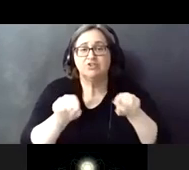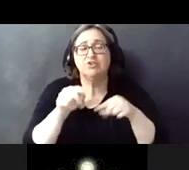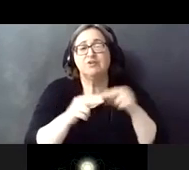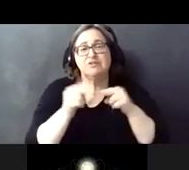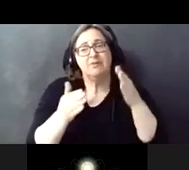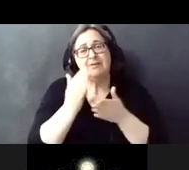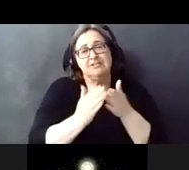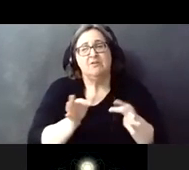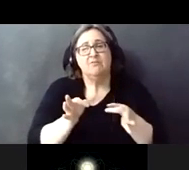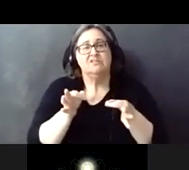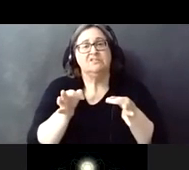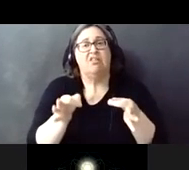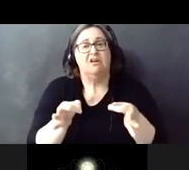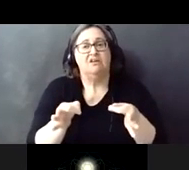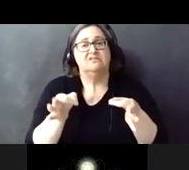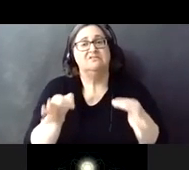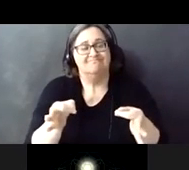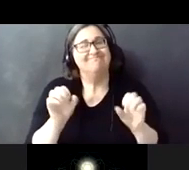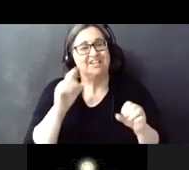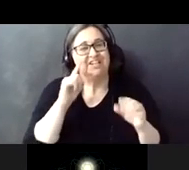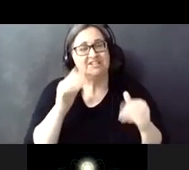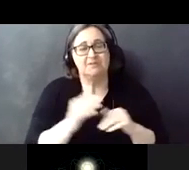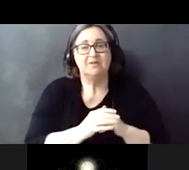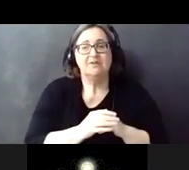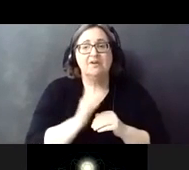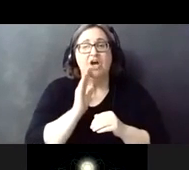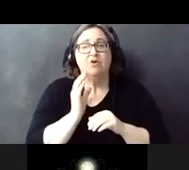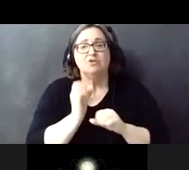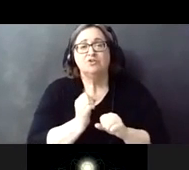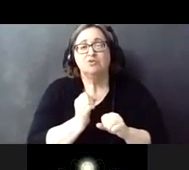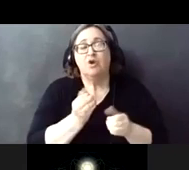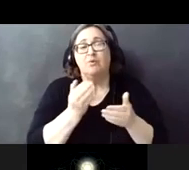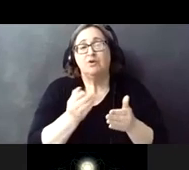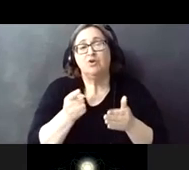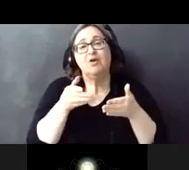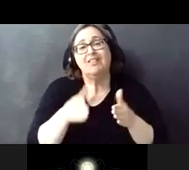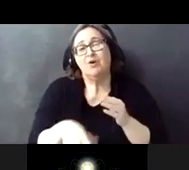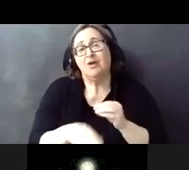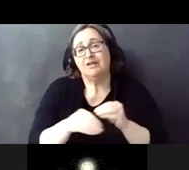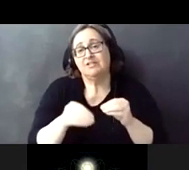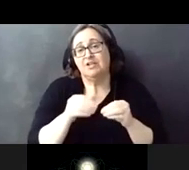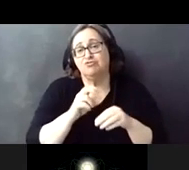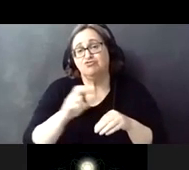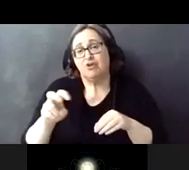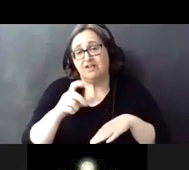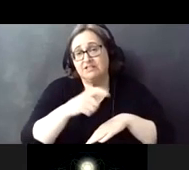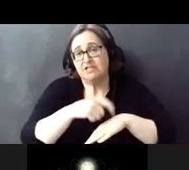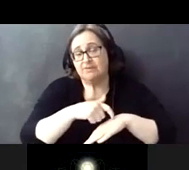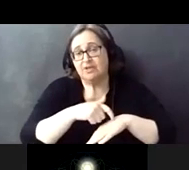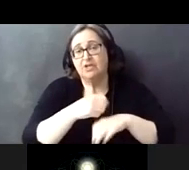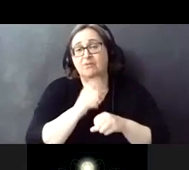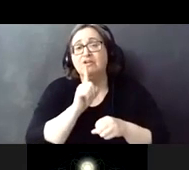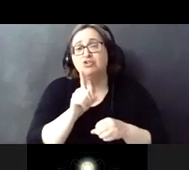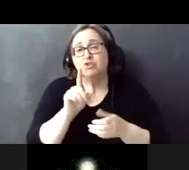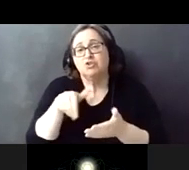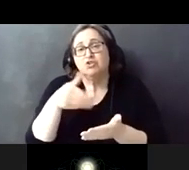minor delays that can be expected we strongly recommend that you allow a little extra travel time to make sure